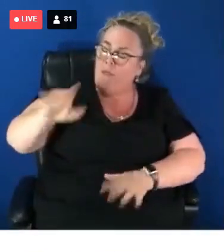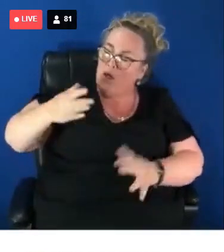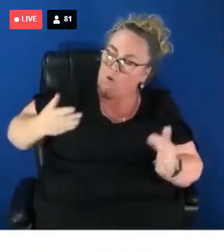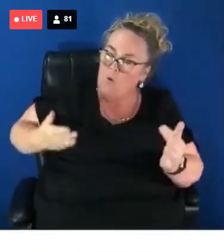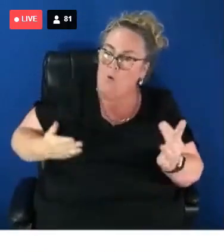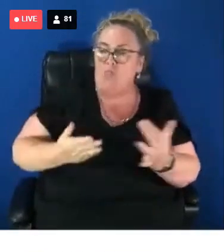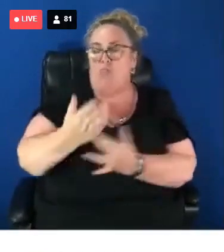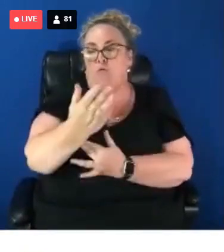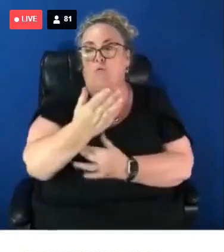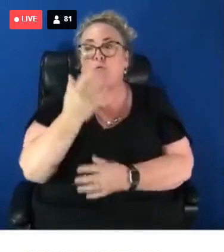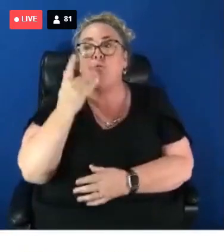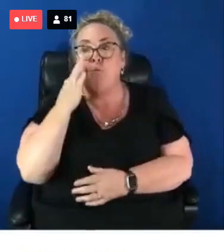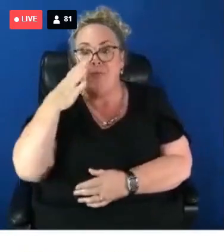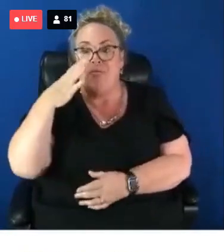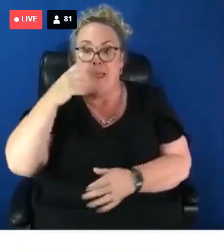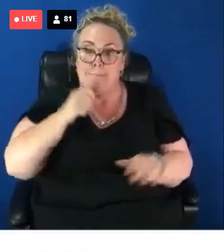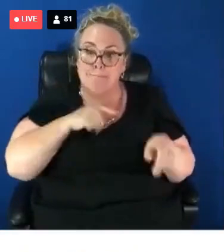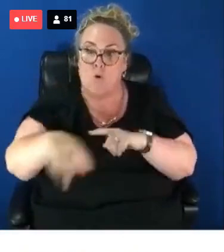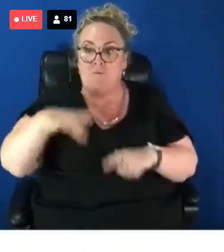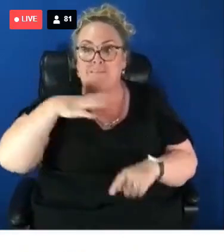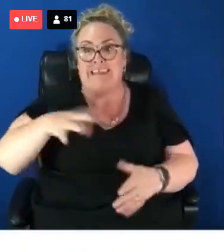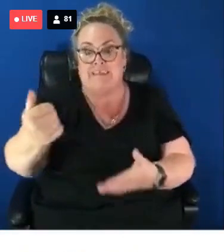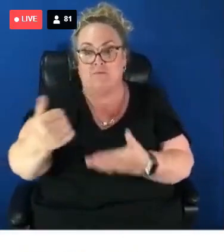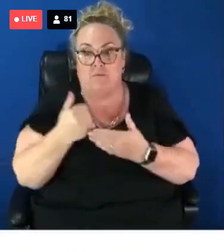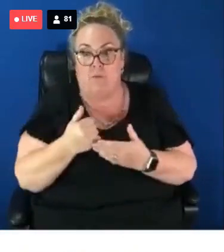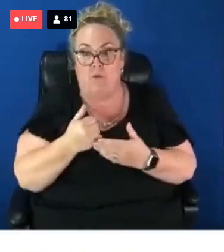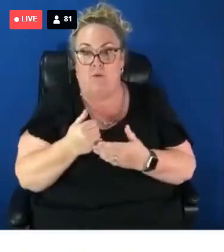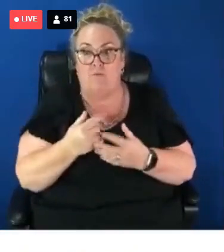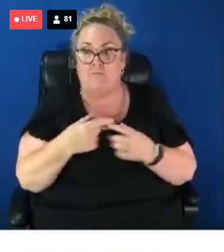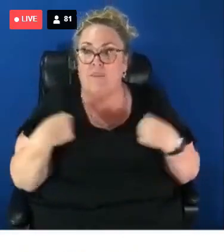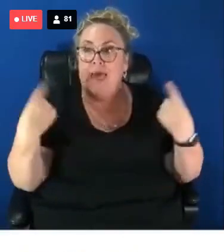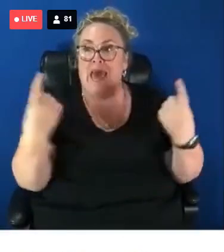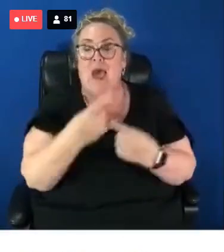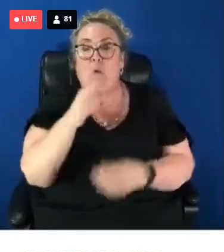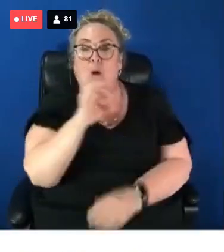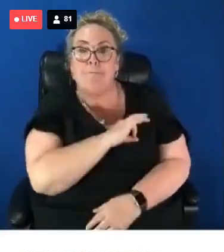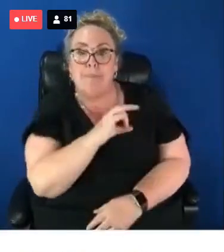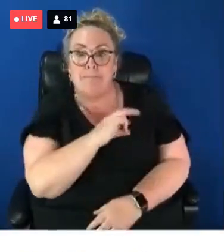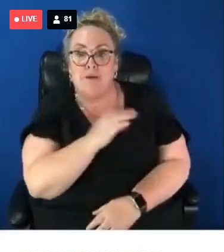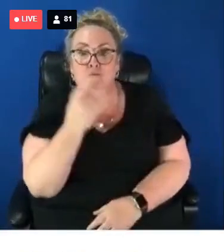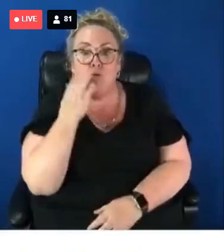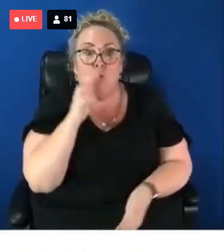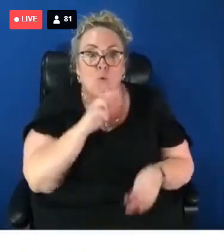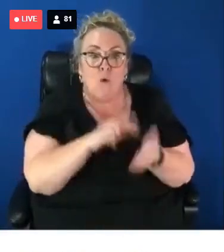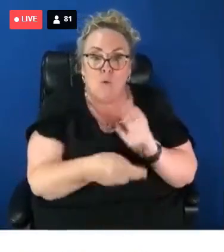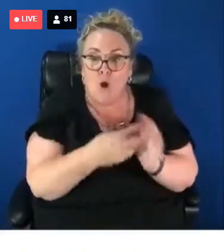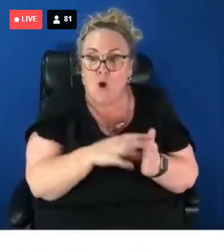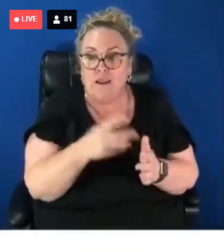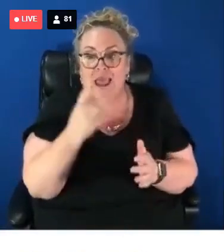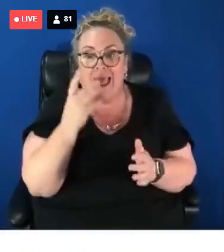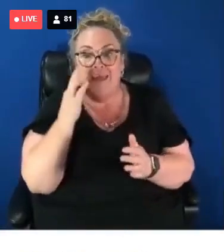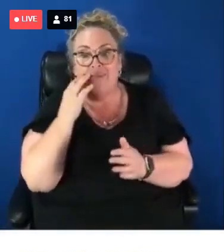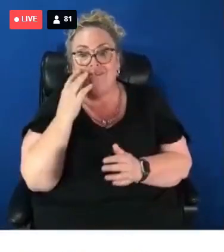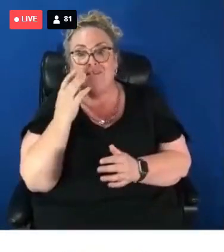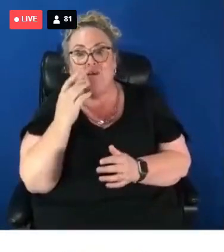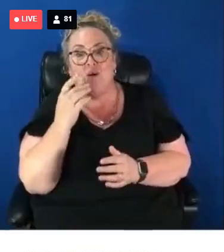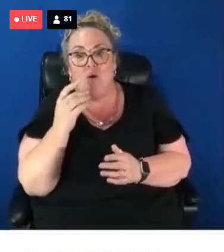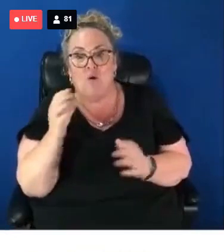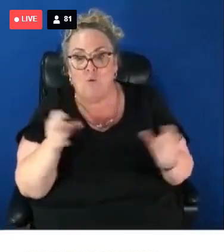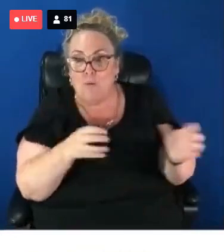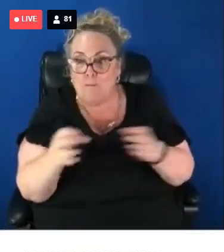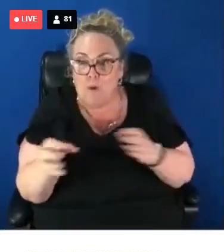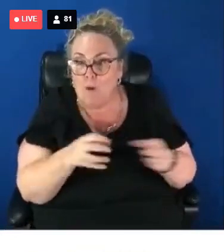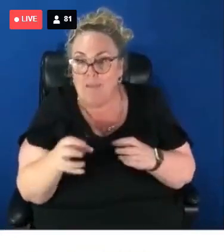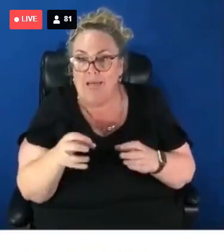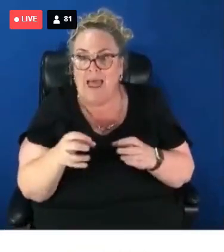most need. And, comrades, our members, when we organise, when we mobilise, have been at the forefront of fight back on a